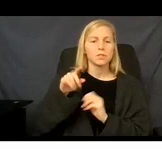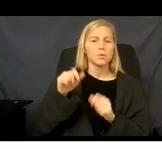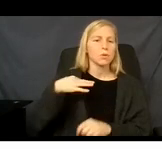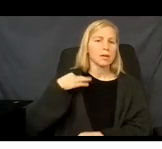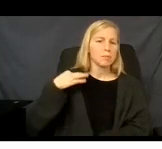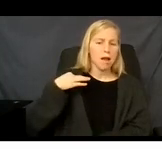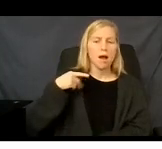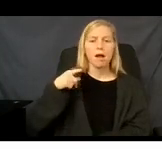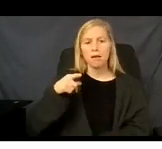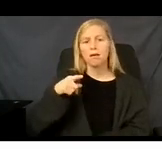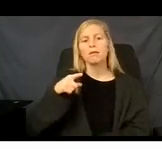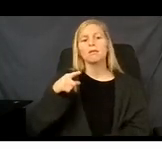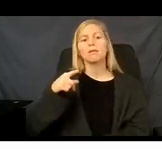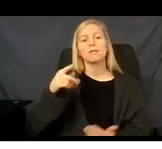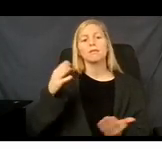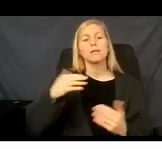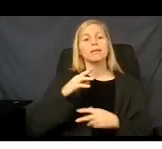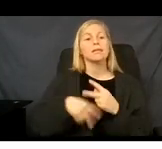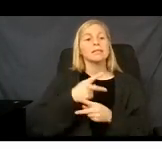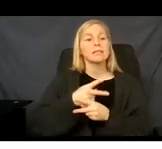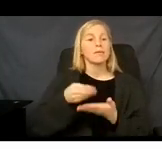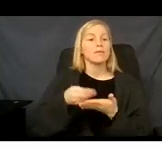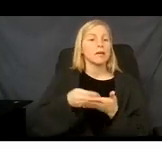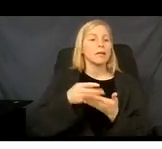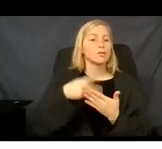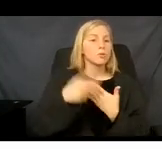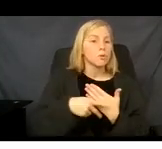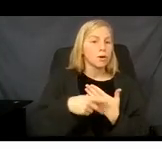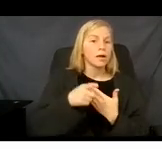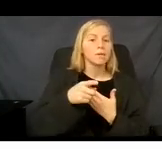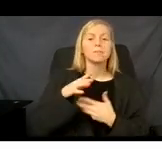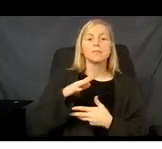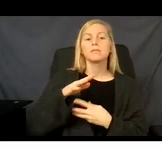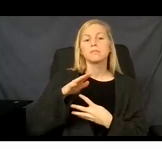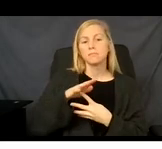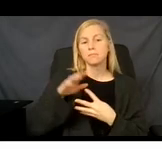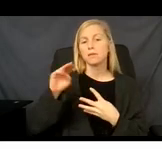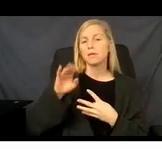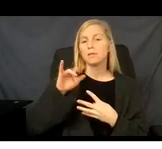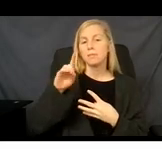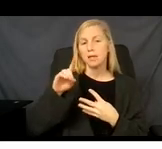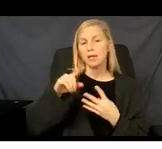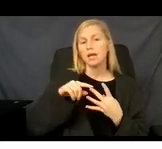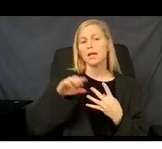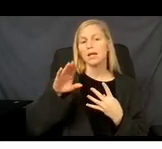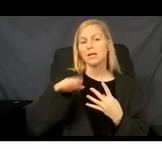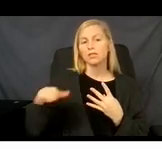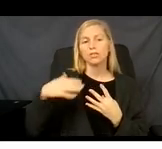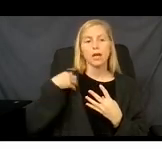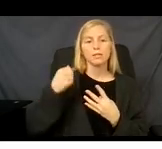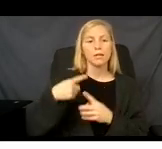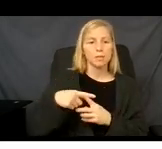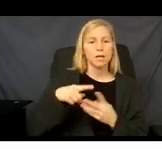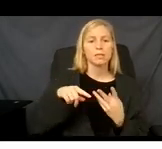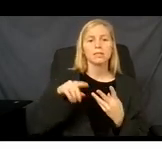And then the type of financial programs the New York State of Health offers, Medicaid, Child Health Plus, Essential Plan, and the